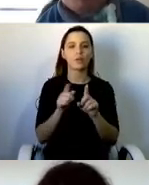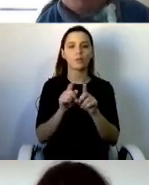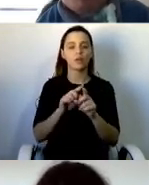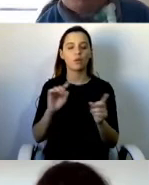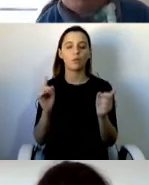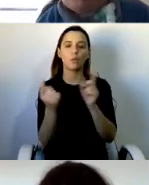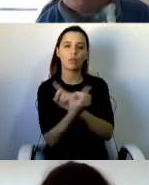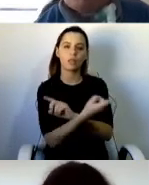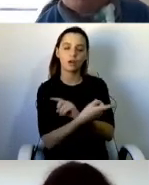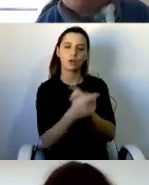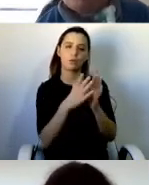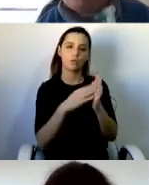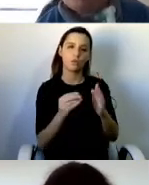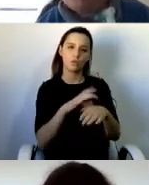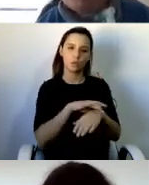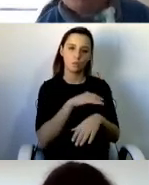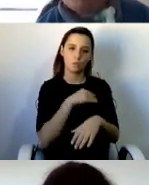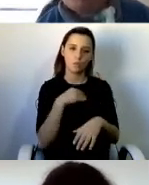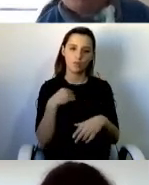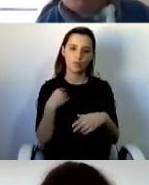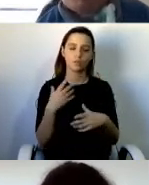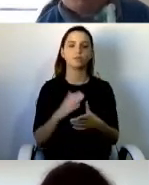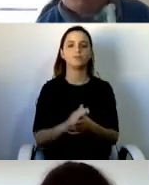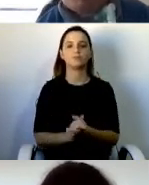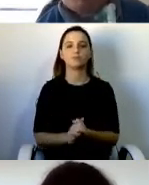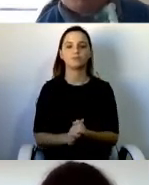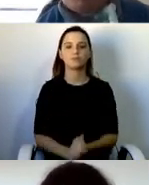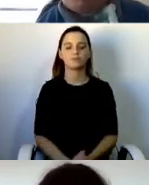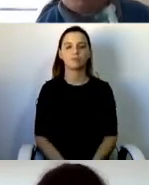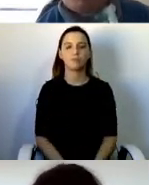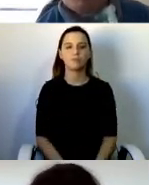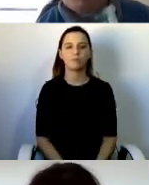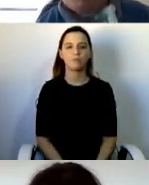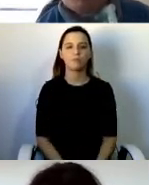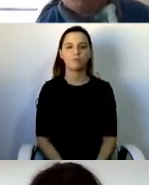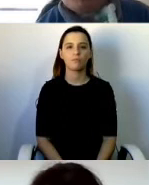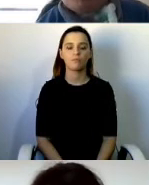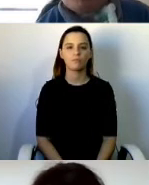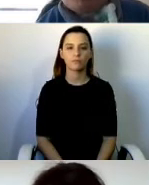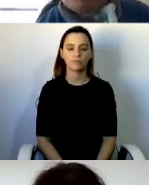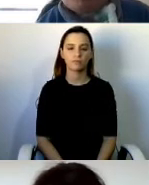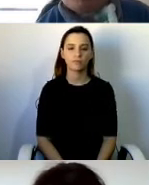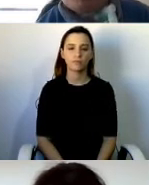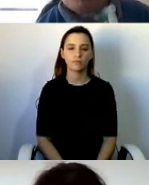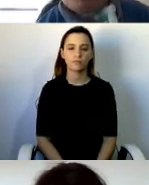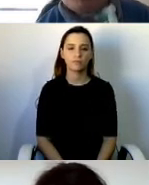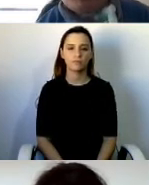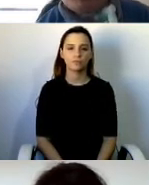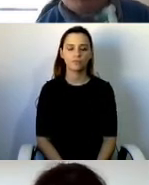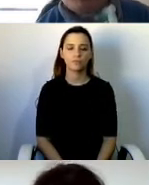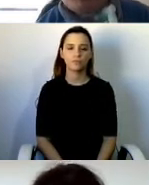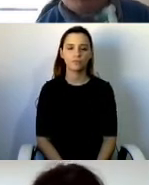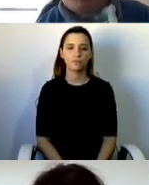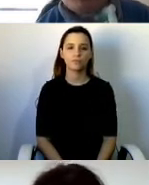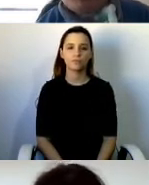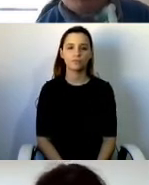And it's the one that, as I said, Deepak abides to.